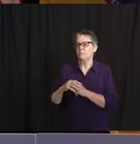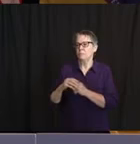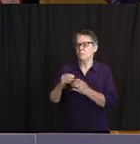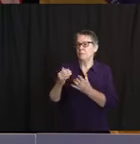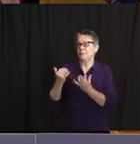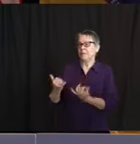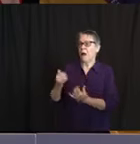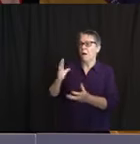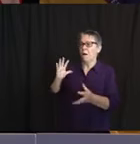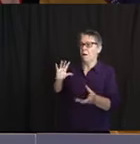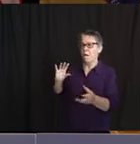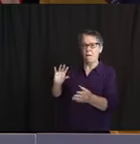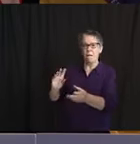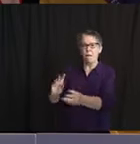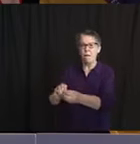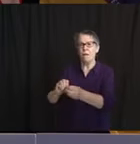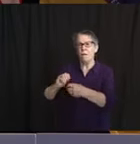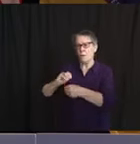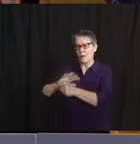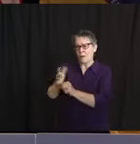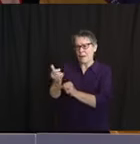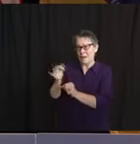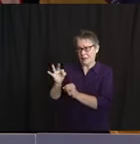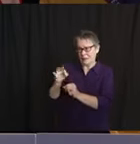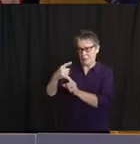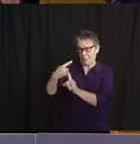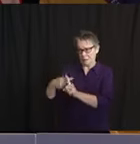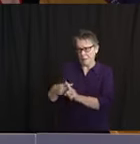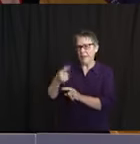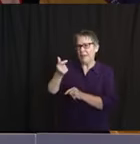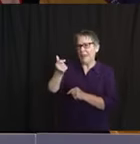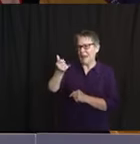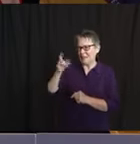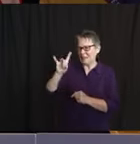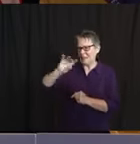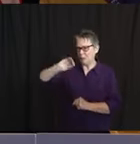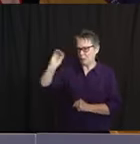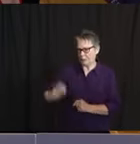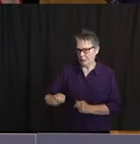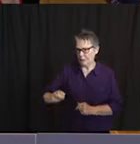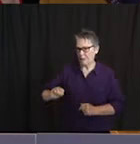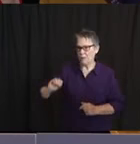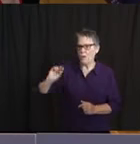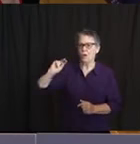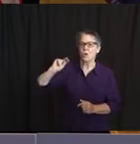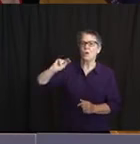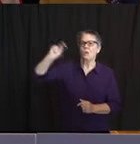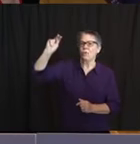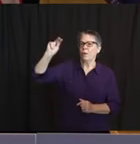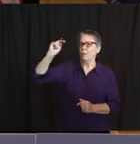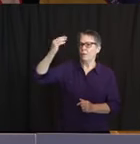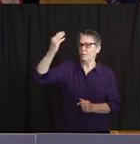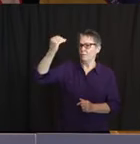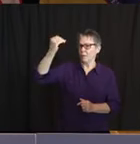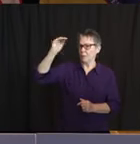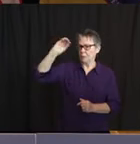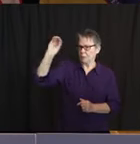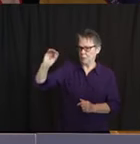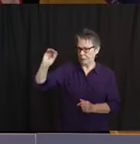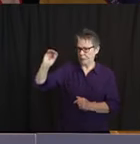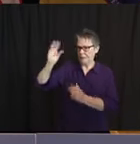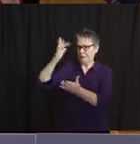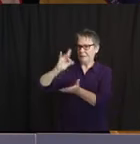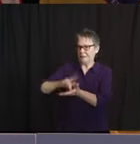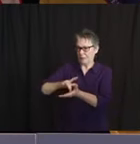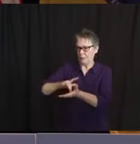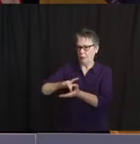from a low of 14% in the north, reported 25% central, and 23